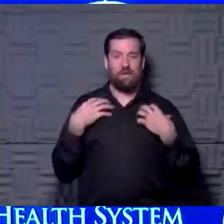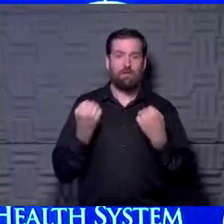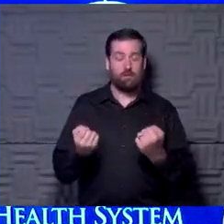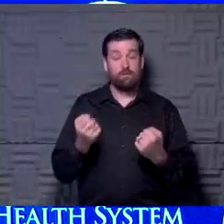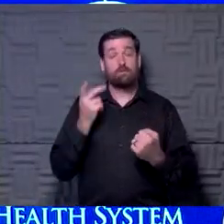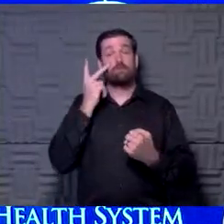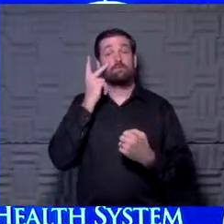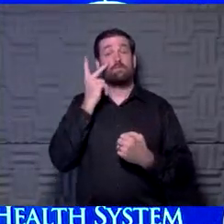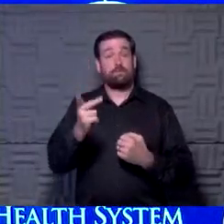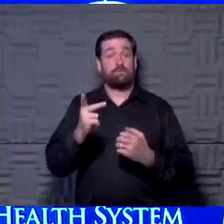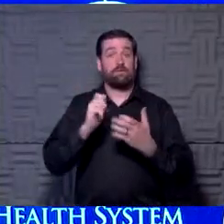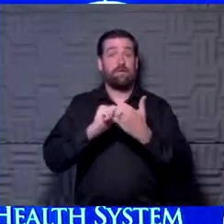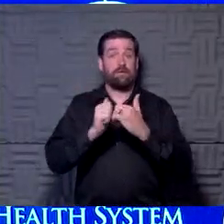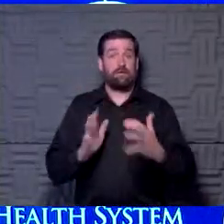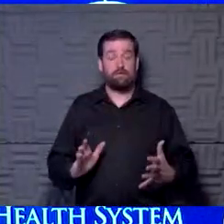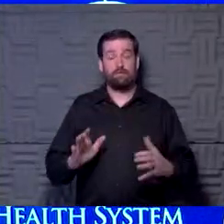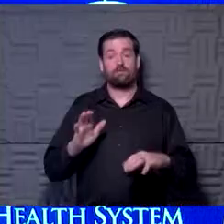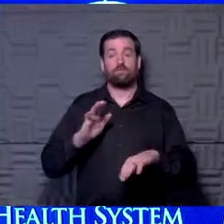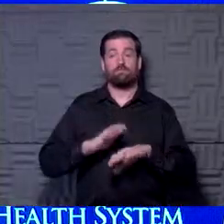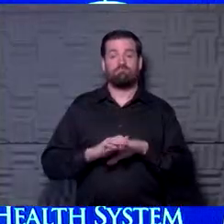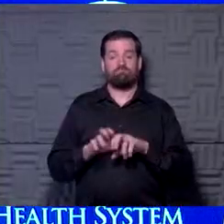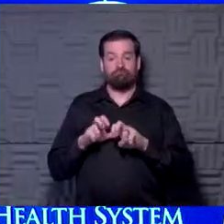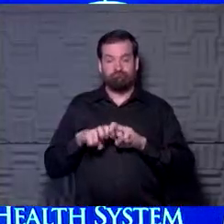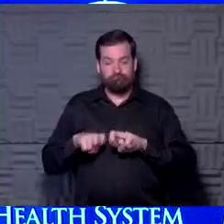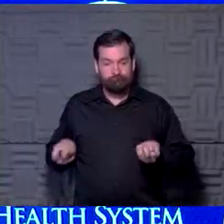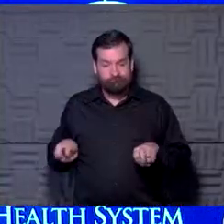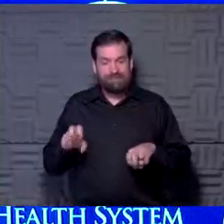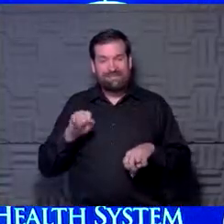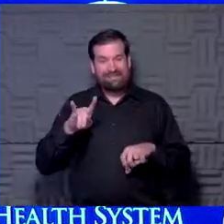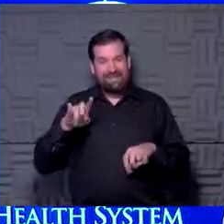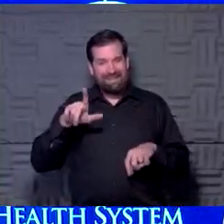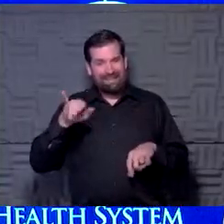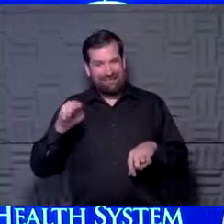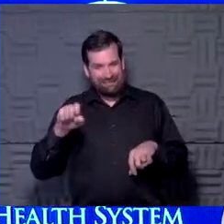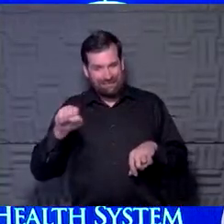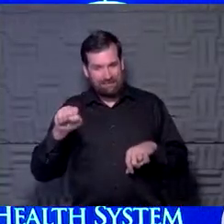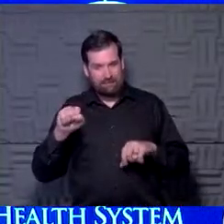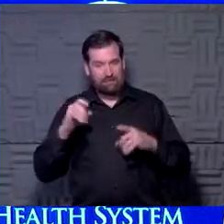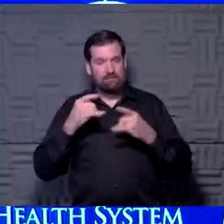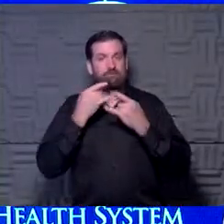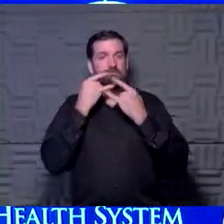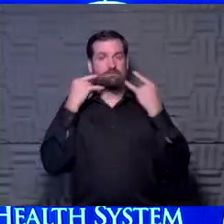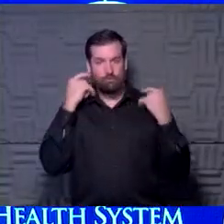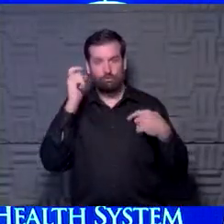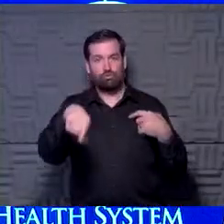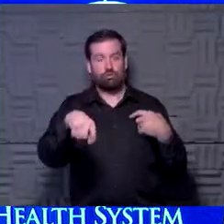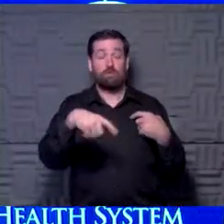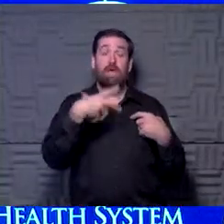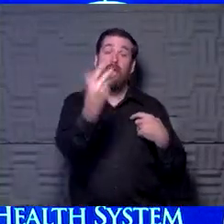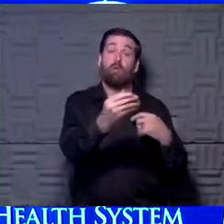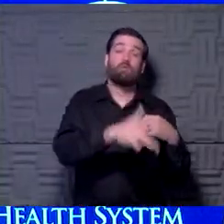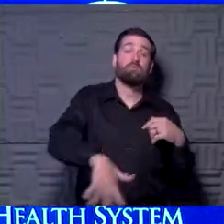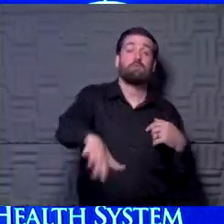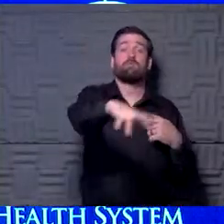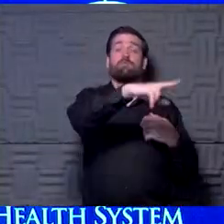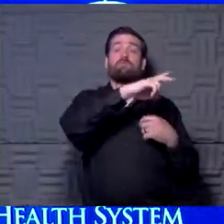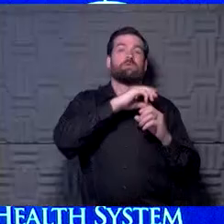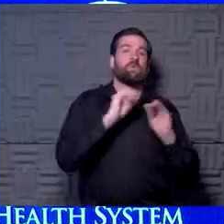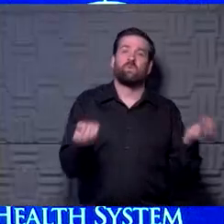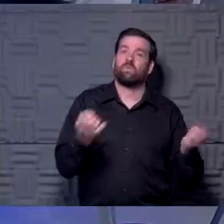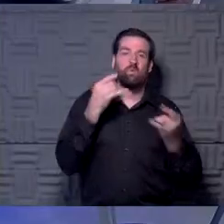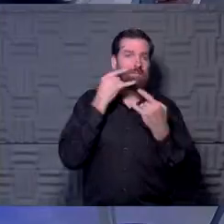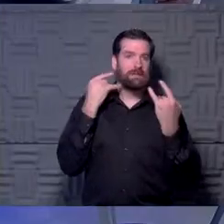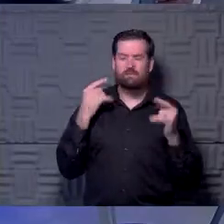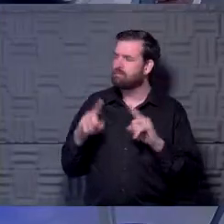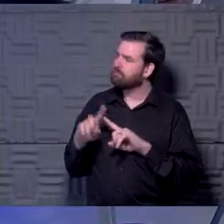doing is that when they're on the sidelines, they should wear a mask. When they're actively in the sport and they're out on the field, I don't see a lot of masks then. But what